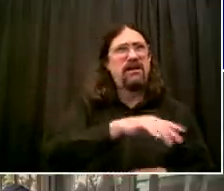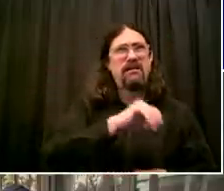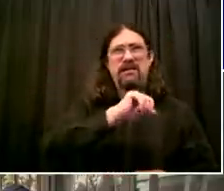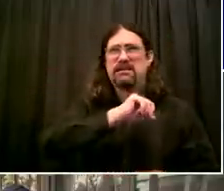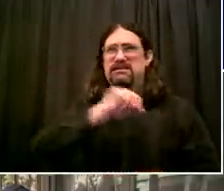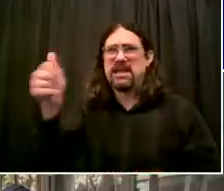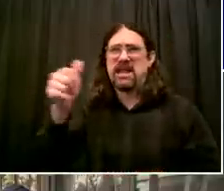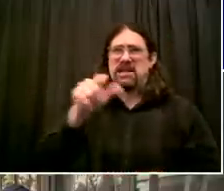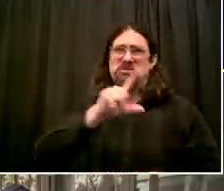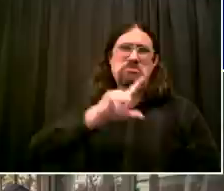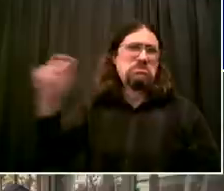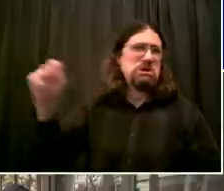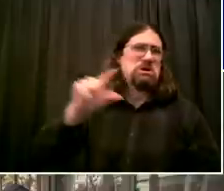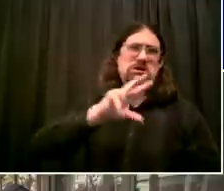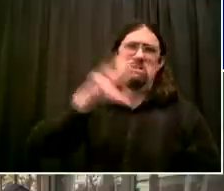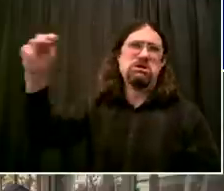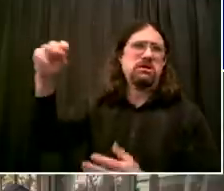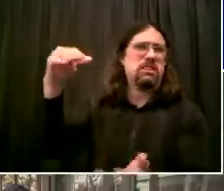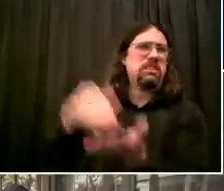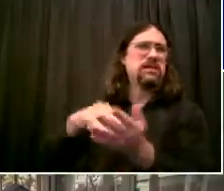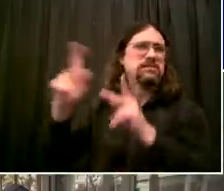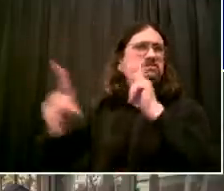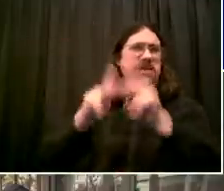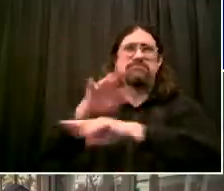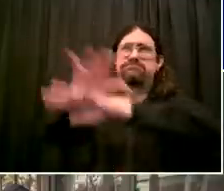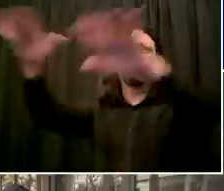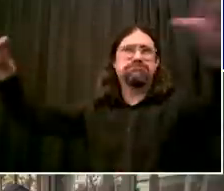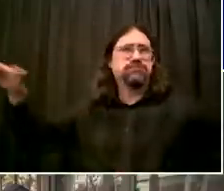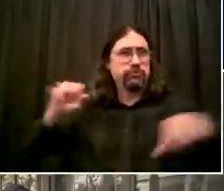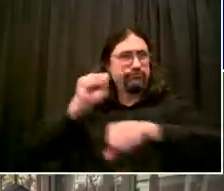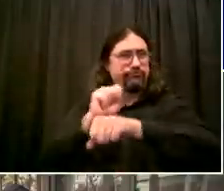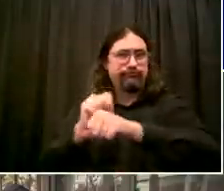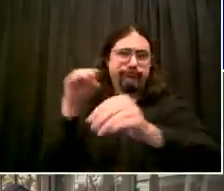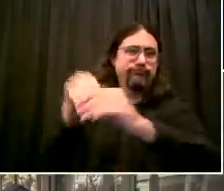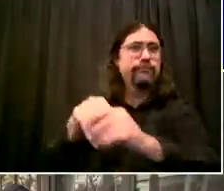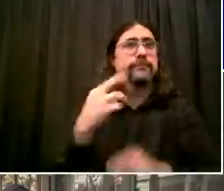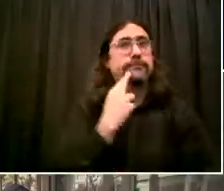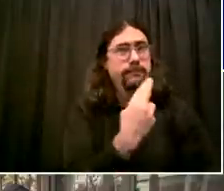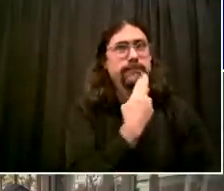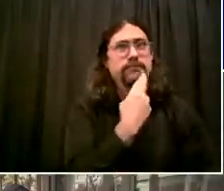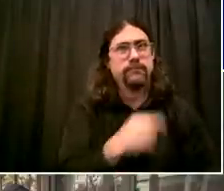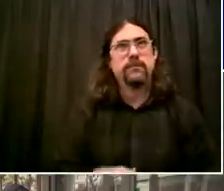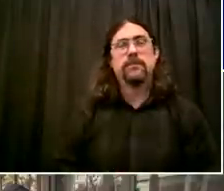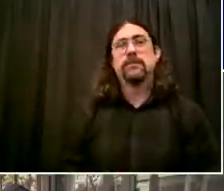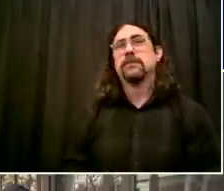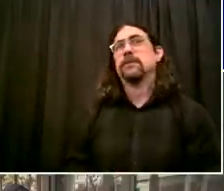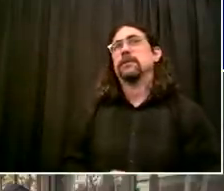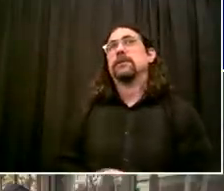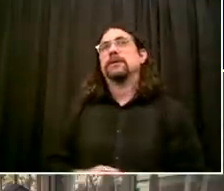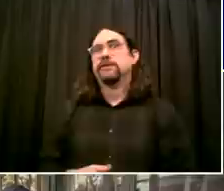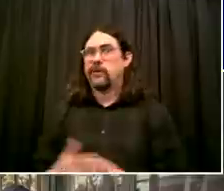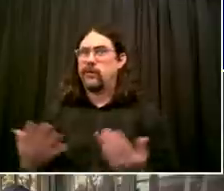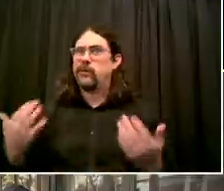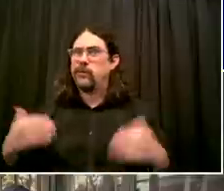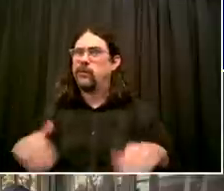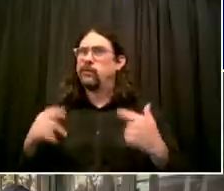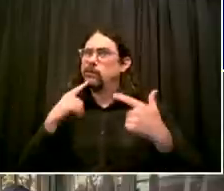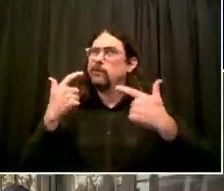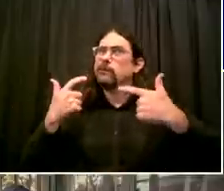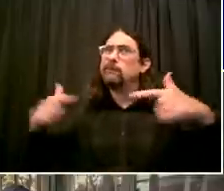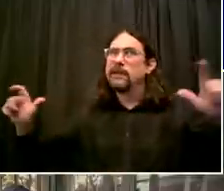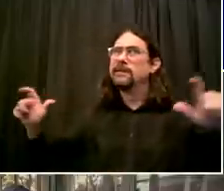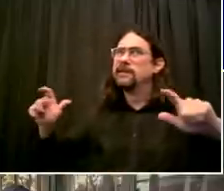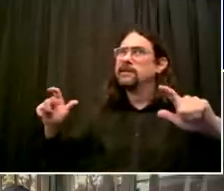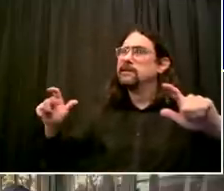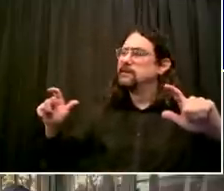often including opening their own restaurants. So we have to save this industry. It is quintessential to New York City. It's the heart and soul